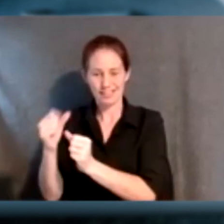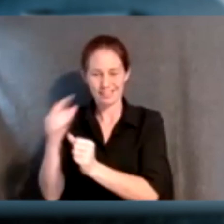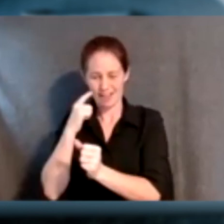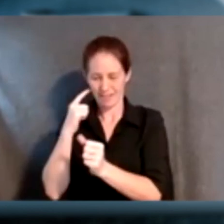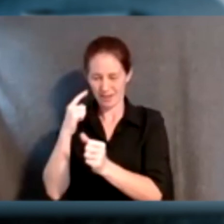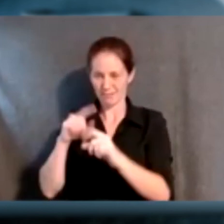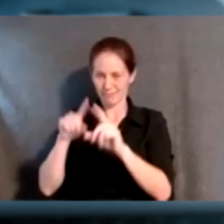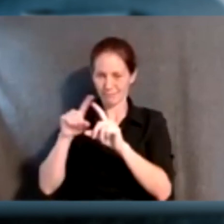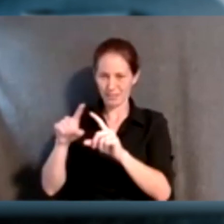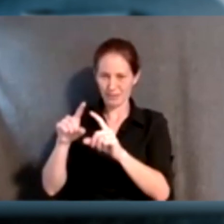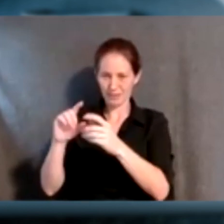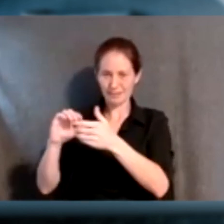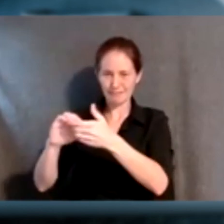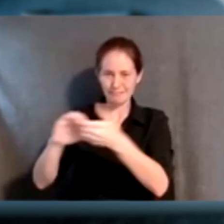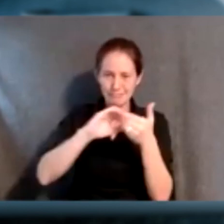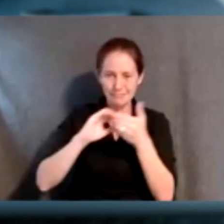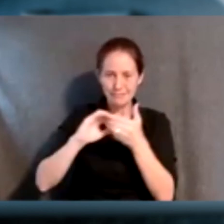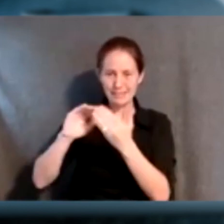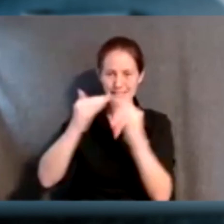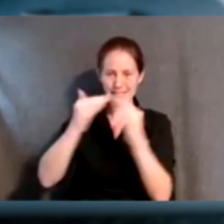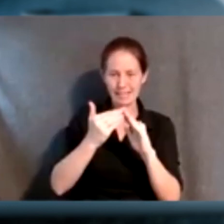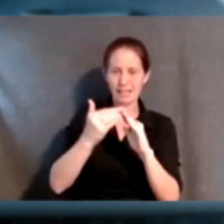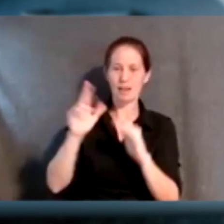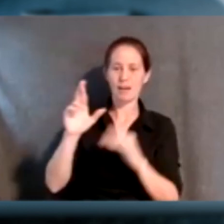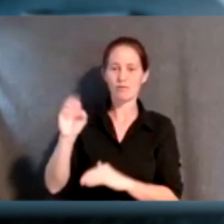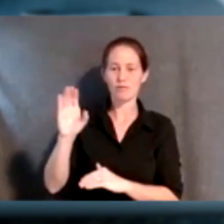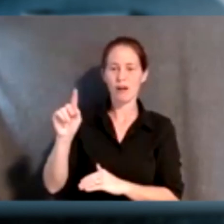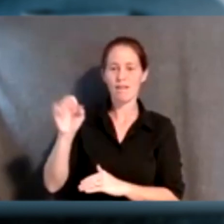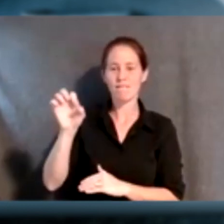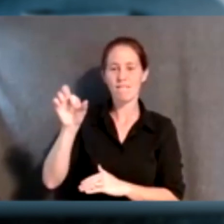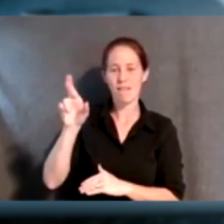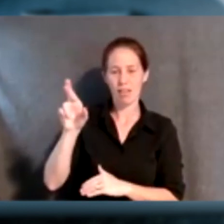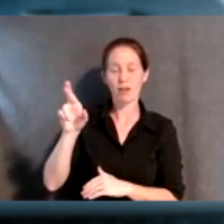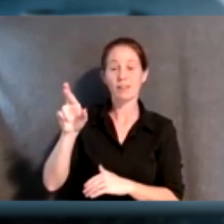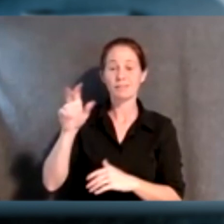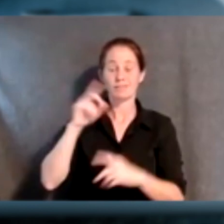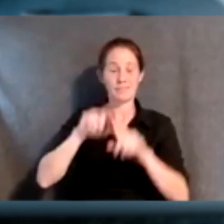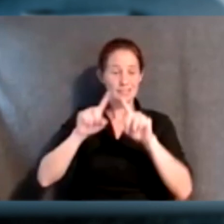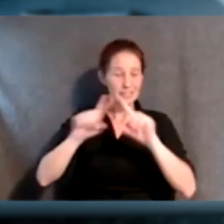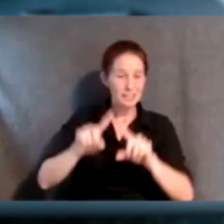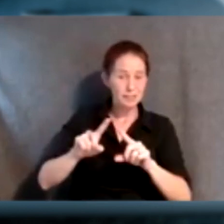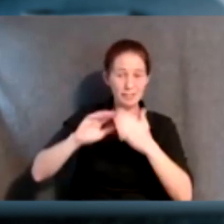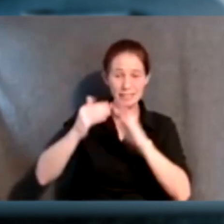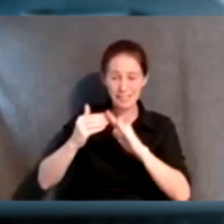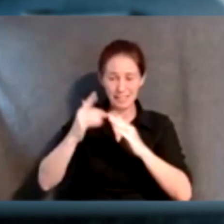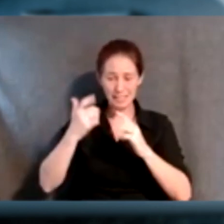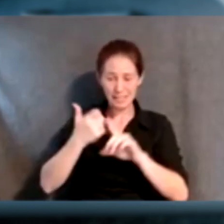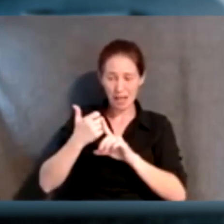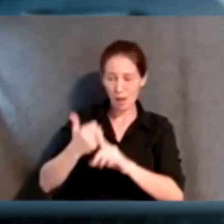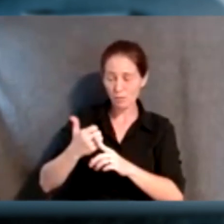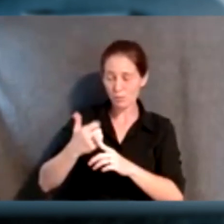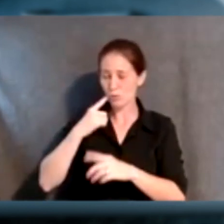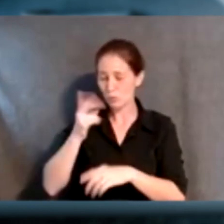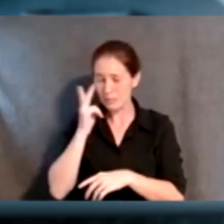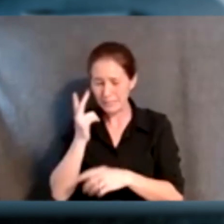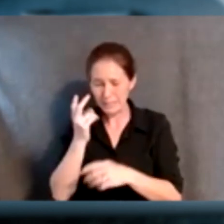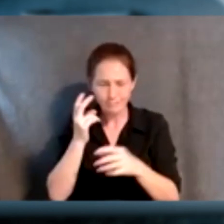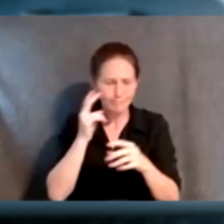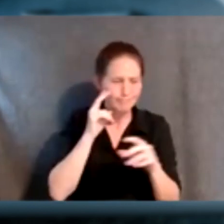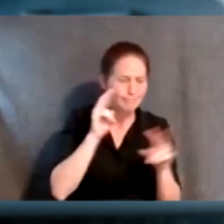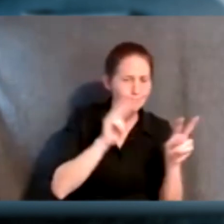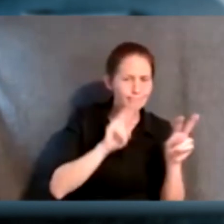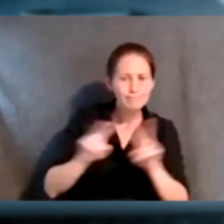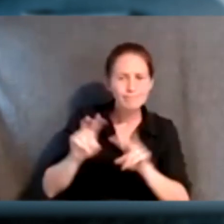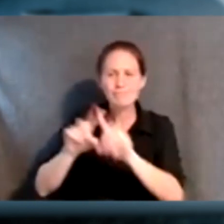cities through the Rockefeller Foundation 100 Resilient Cities Network really exposed us to kind of these different conversations that were